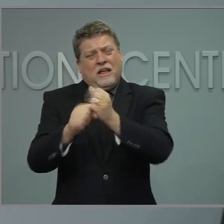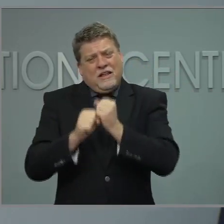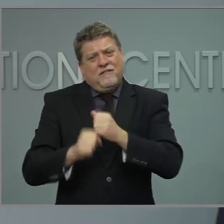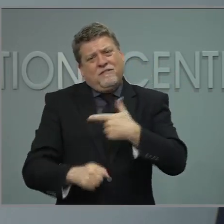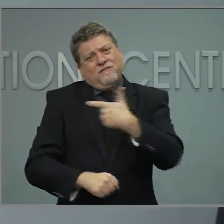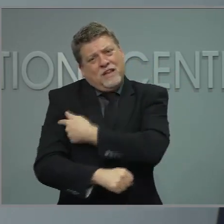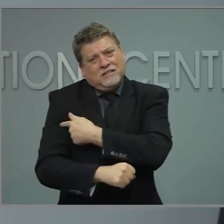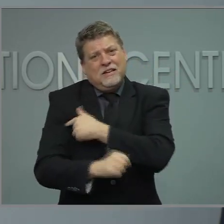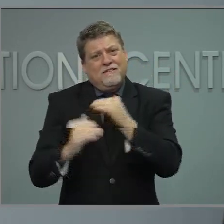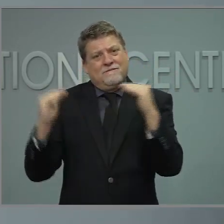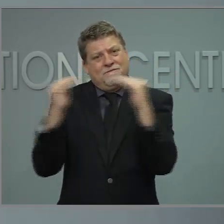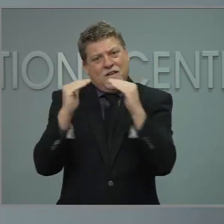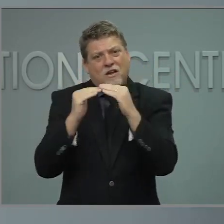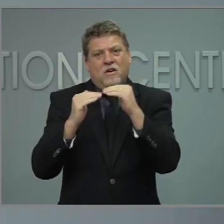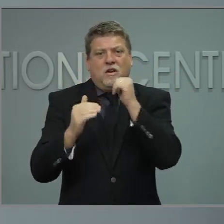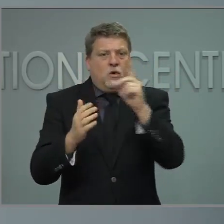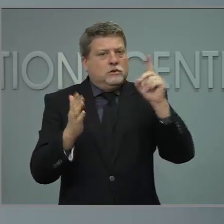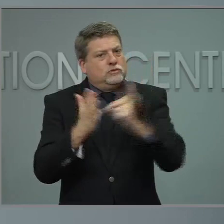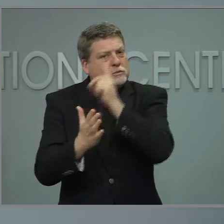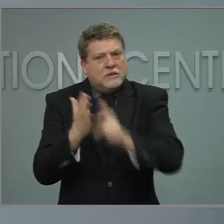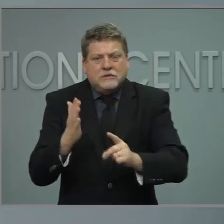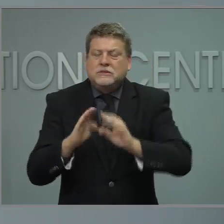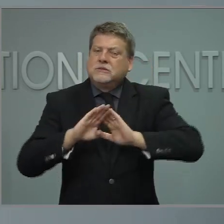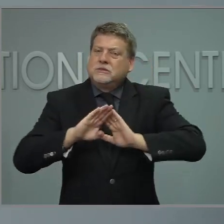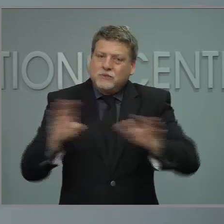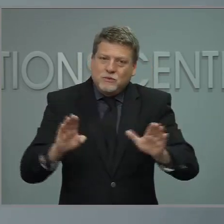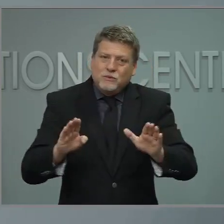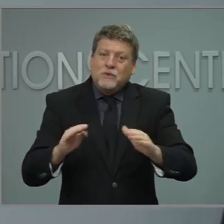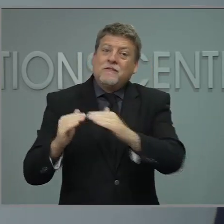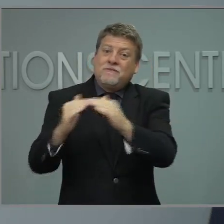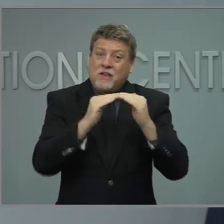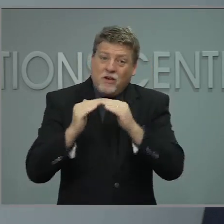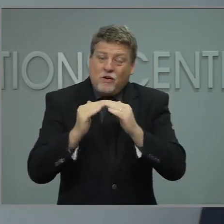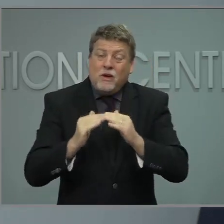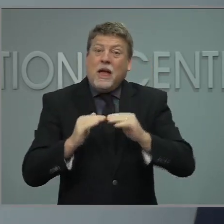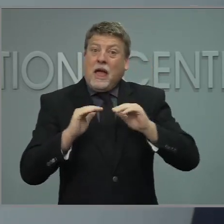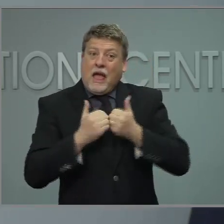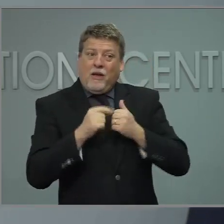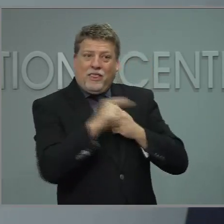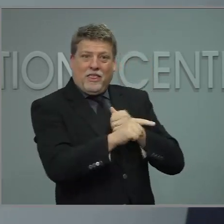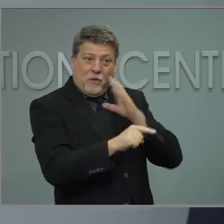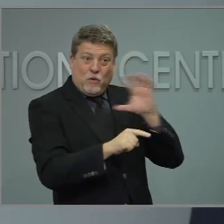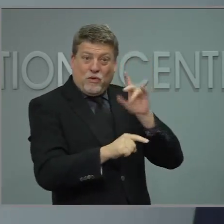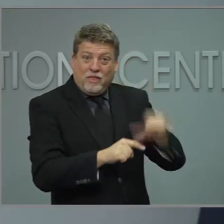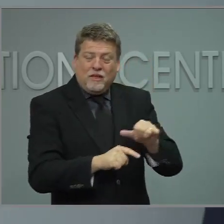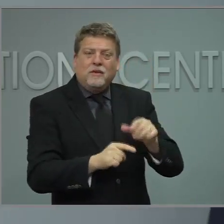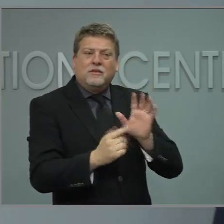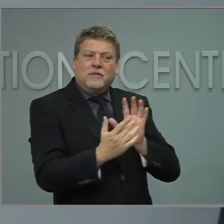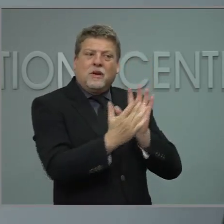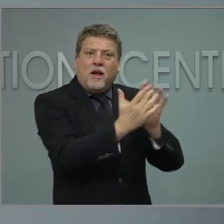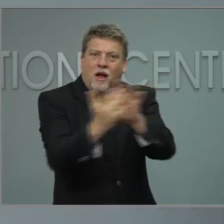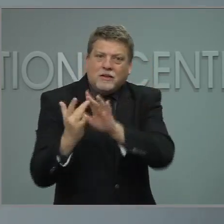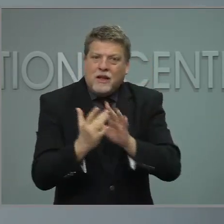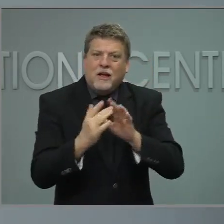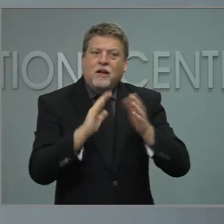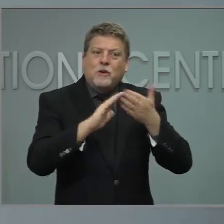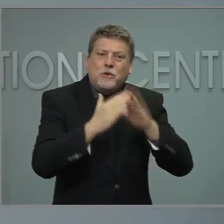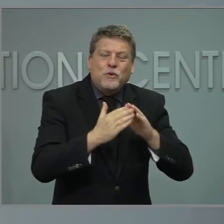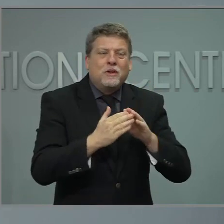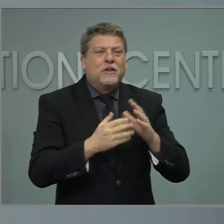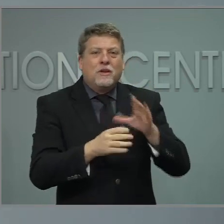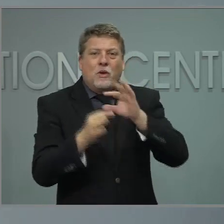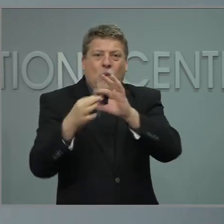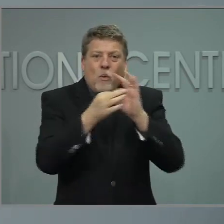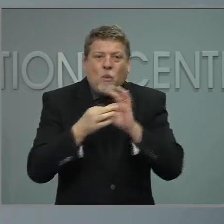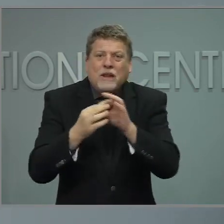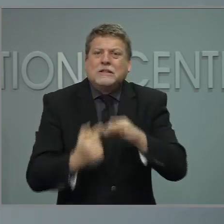historically marginalized populations by conducting outreach and education efforts, coordinating local vaccine events